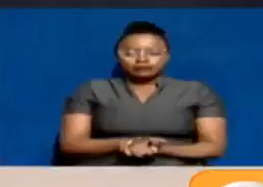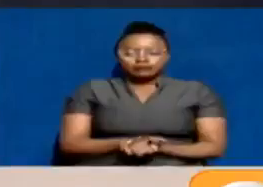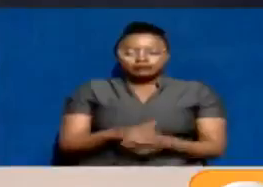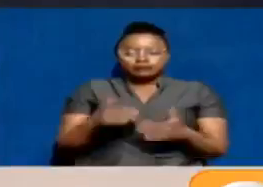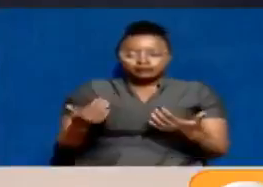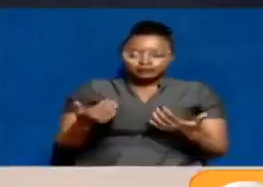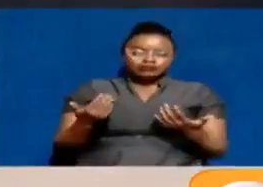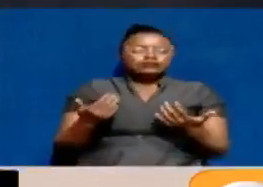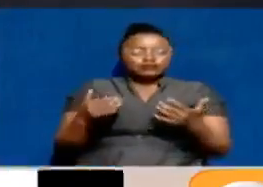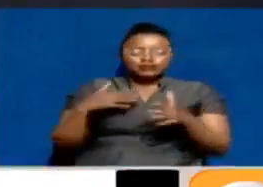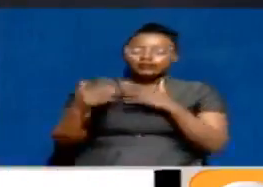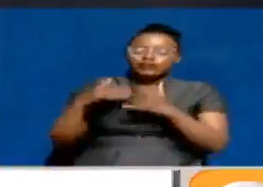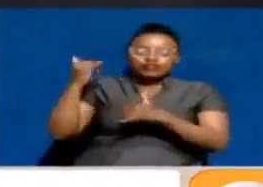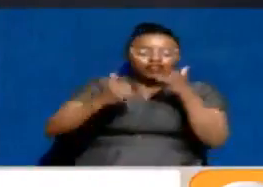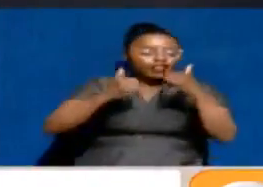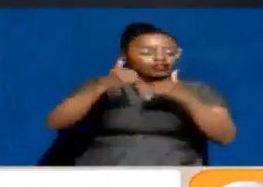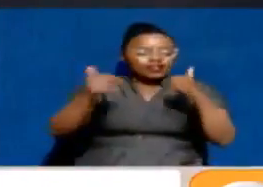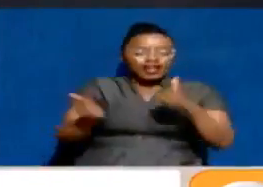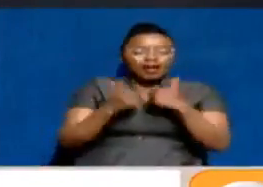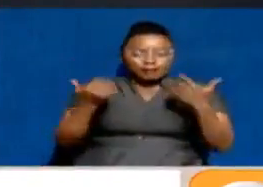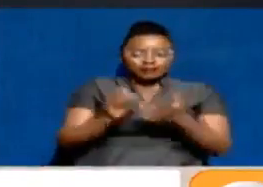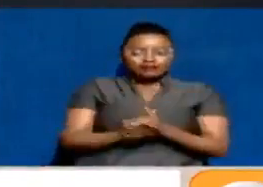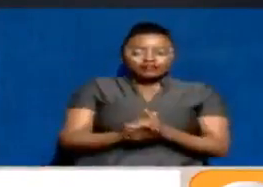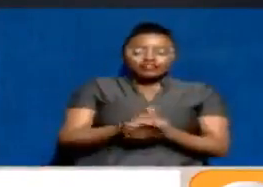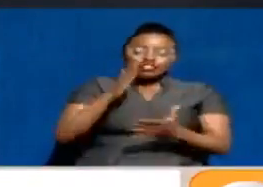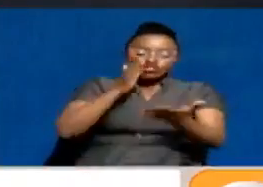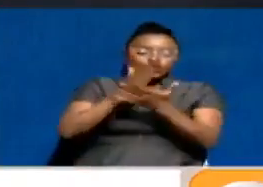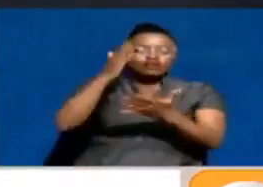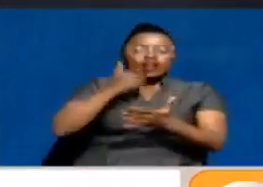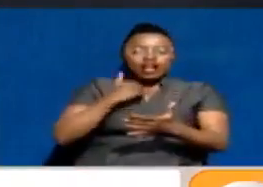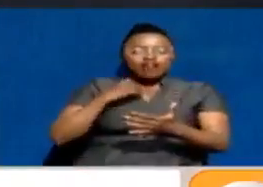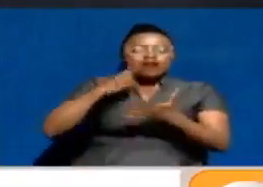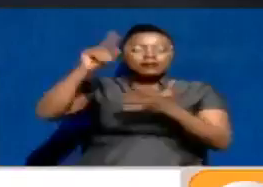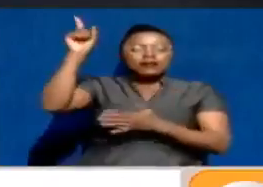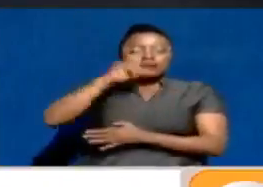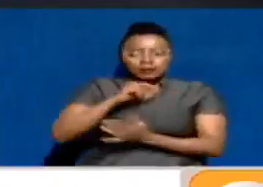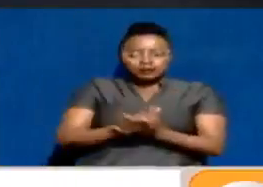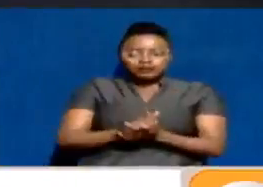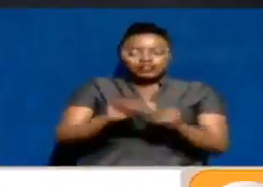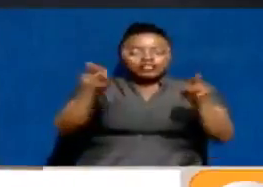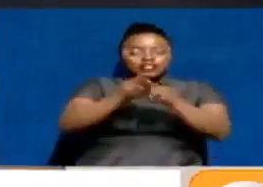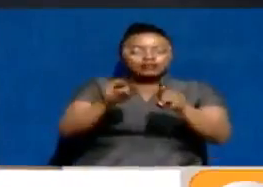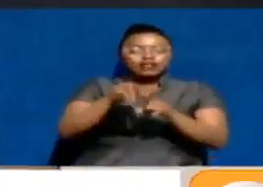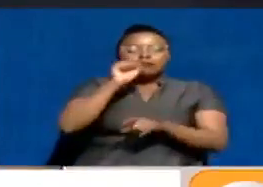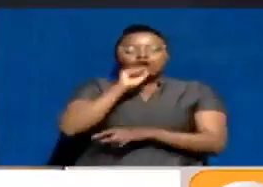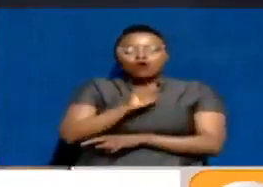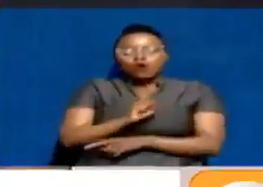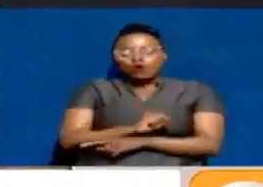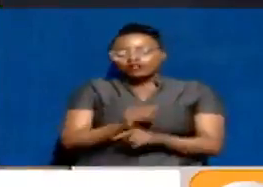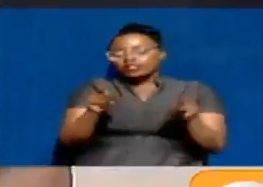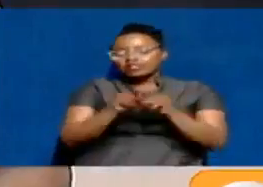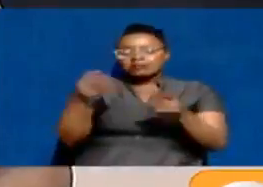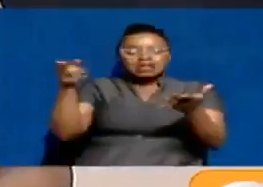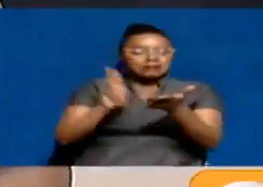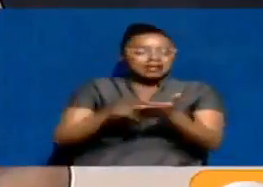Hayawi, hayawi, musho e hua. And sure enough, it has come to pass. The same old pattern has been